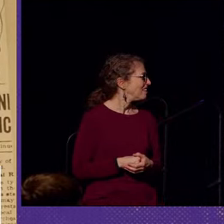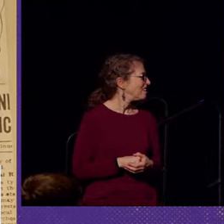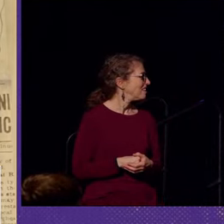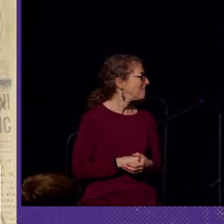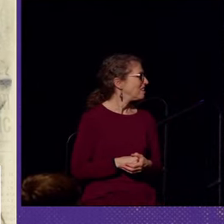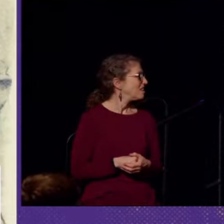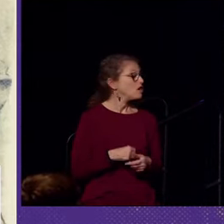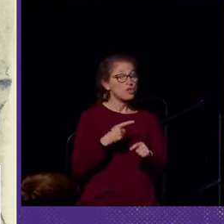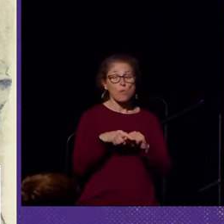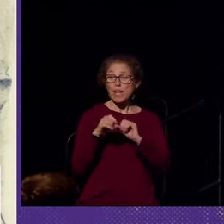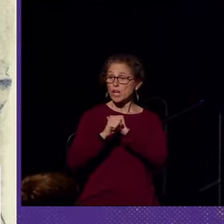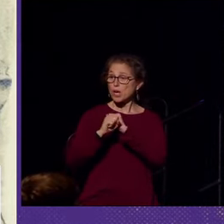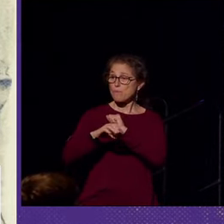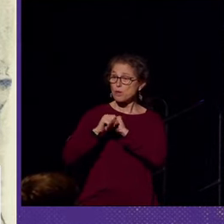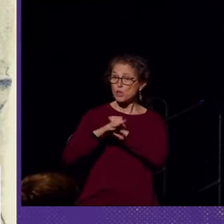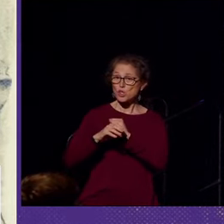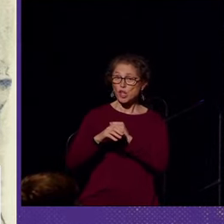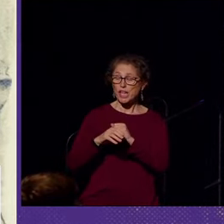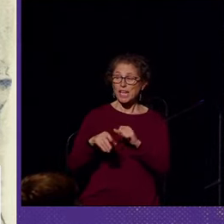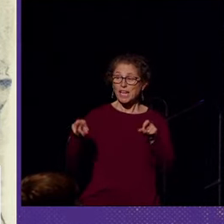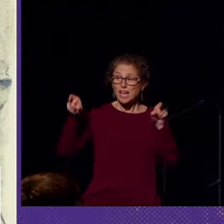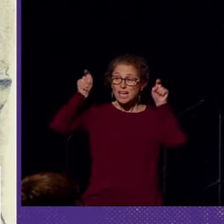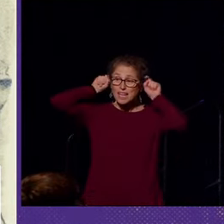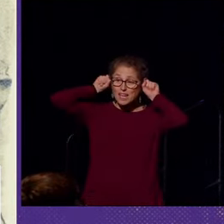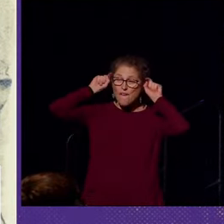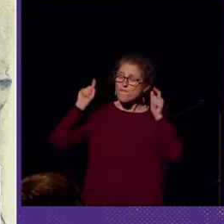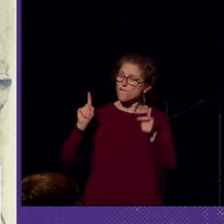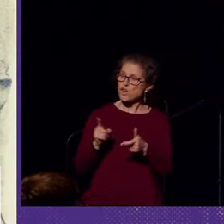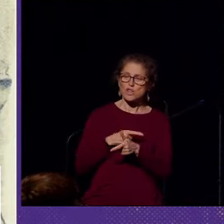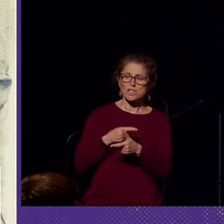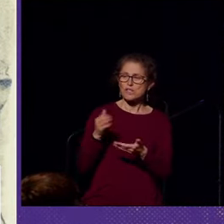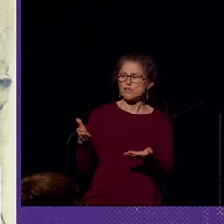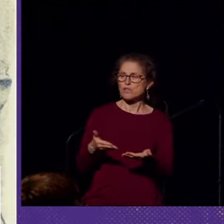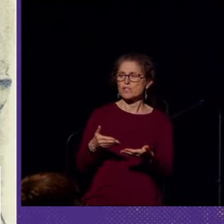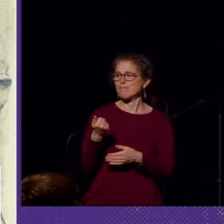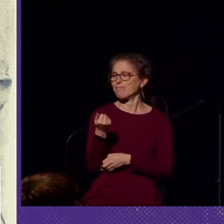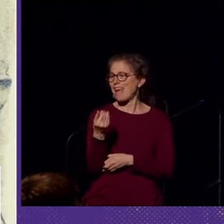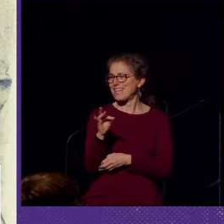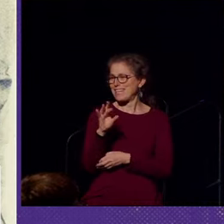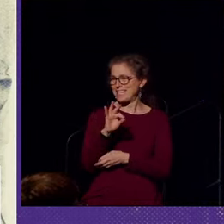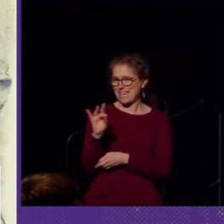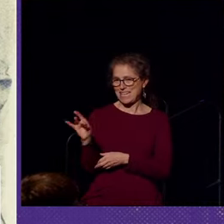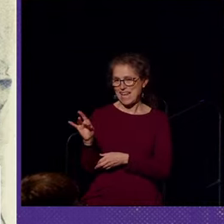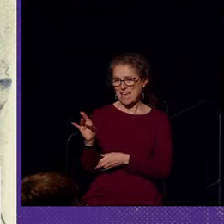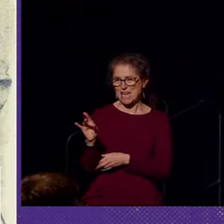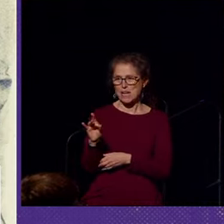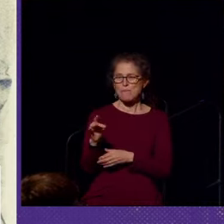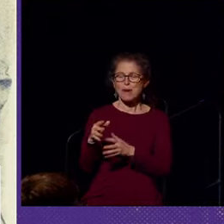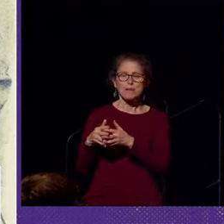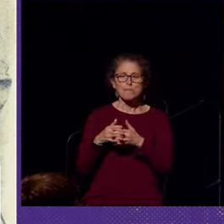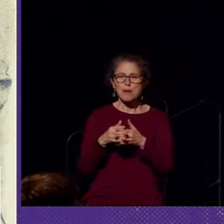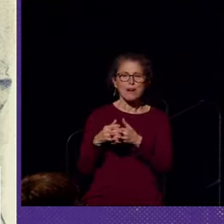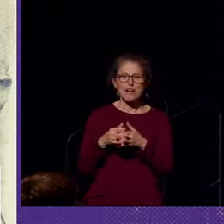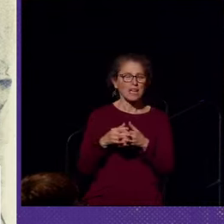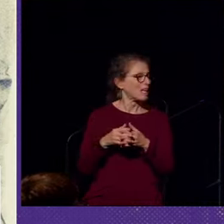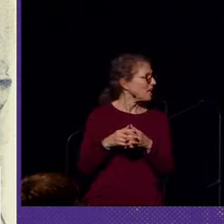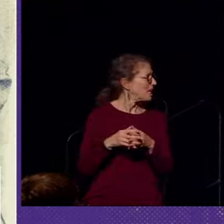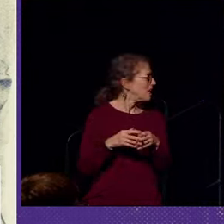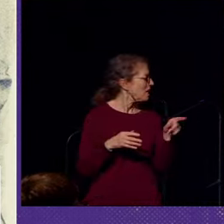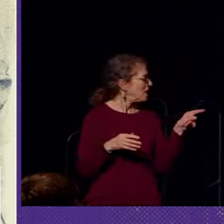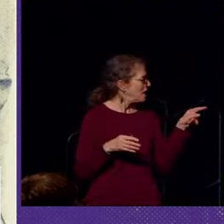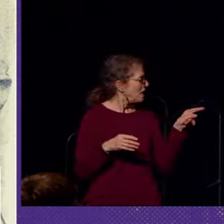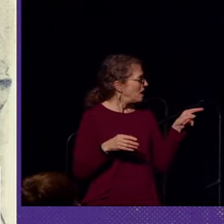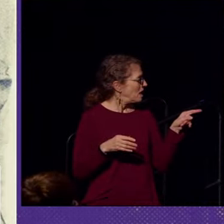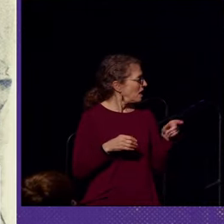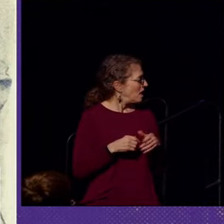So when commercial electric hearing aids were first introduced in 1898 by the American engineer, Miller Reese